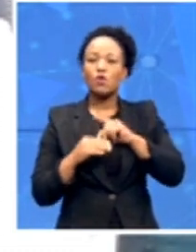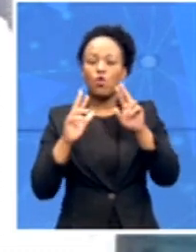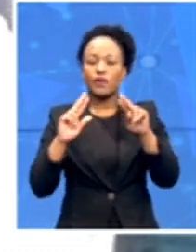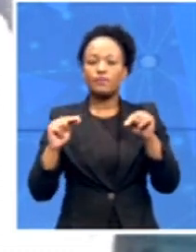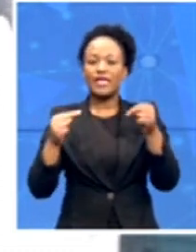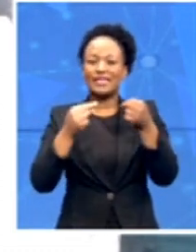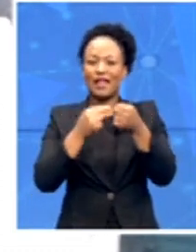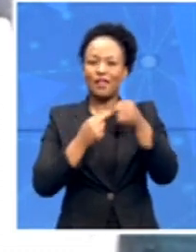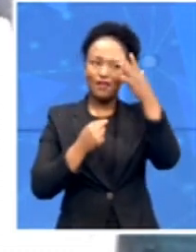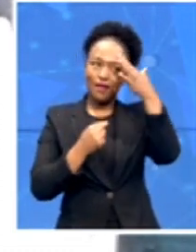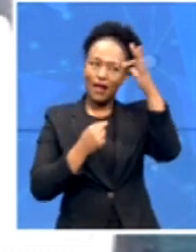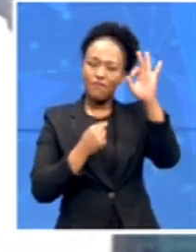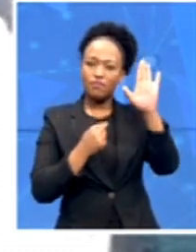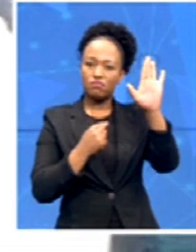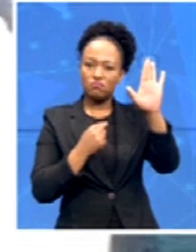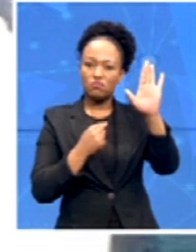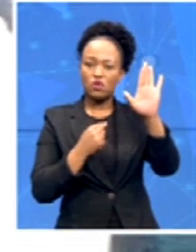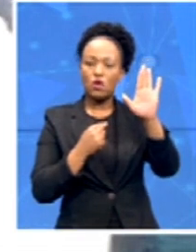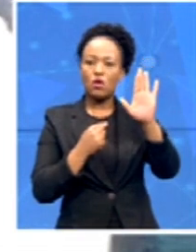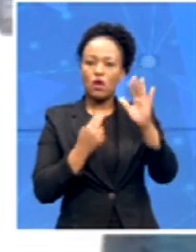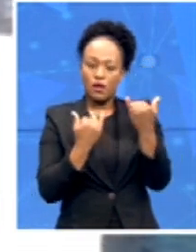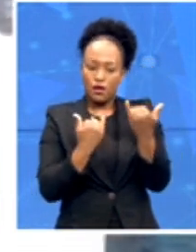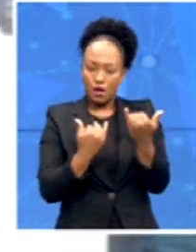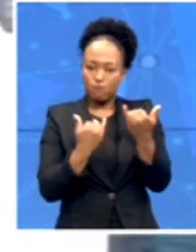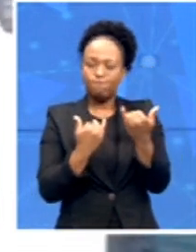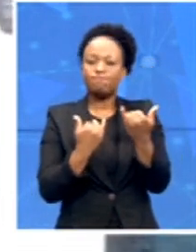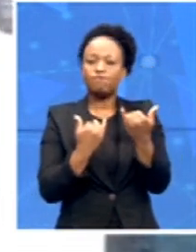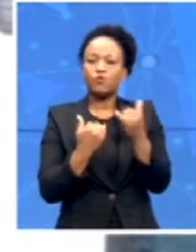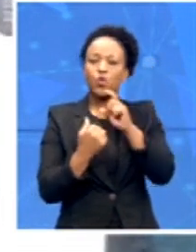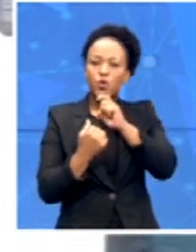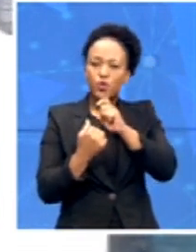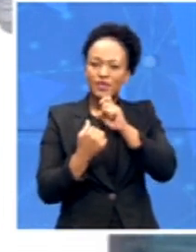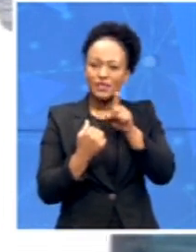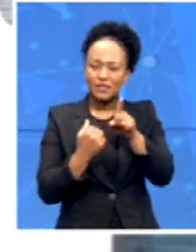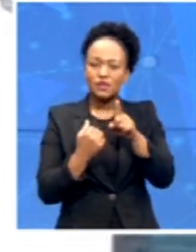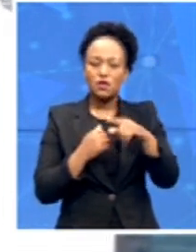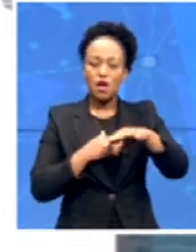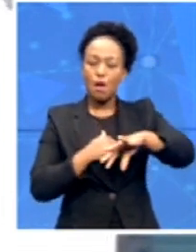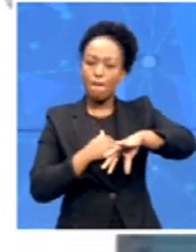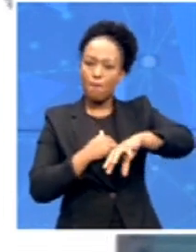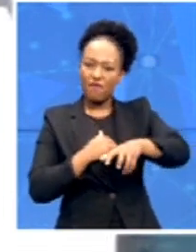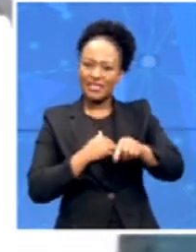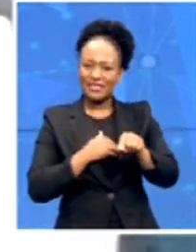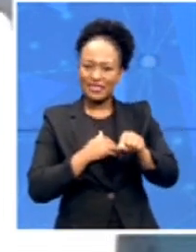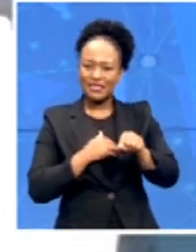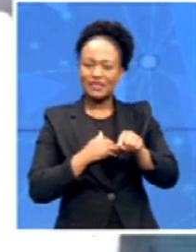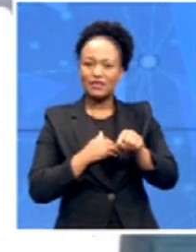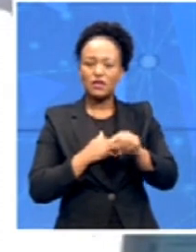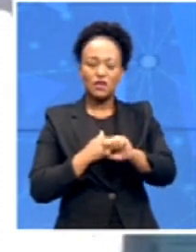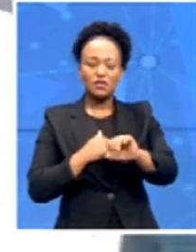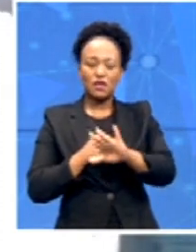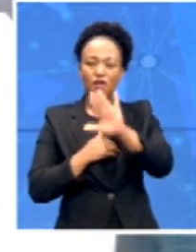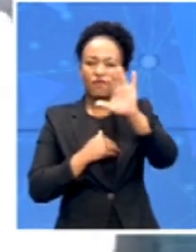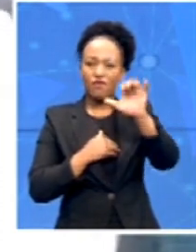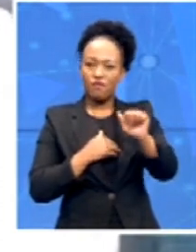optimized to reposition this province reposition south africa in energy provision